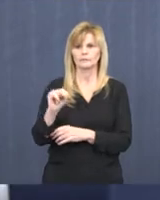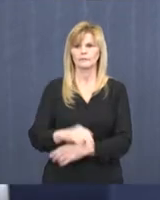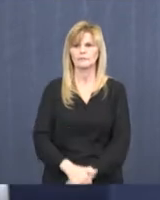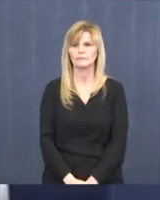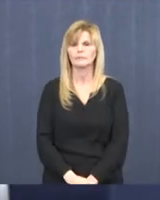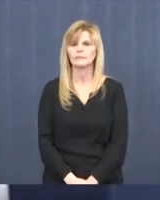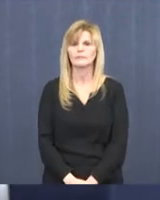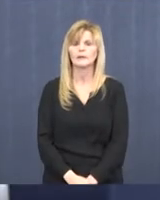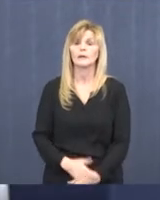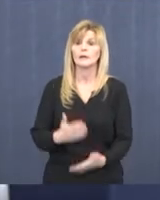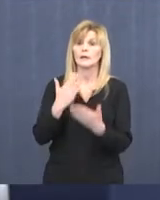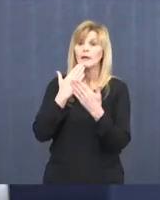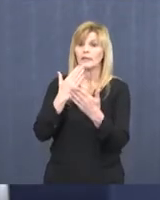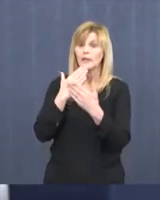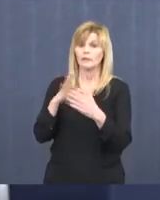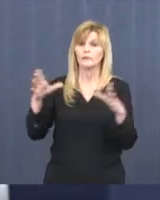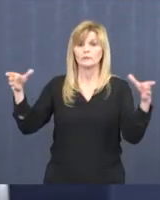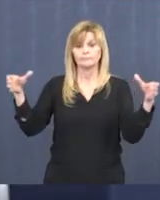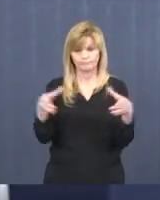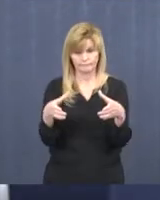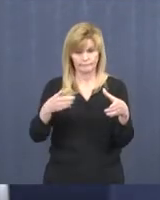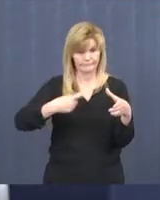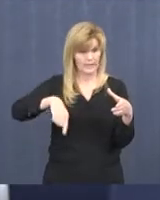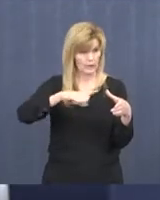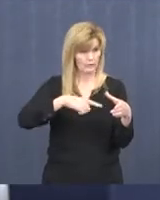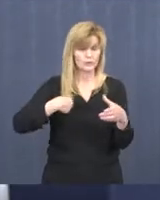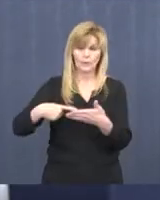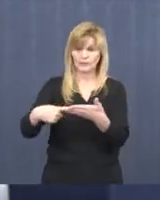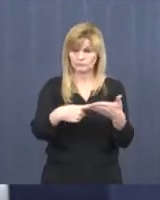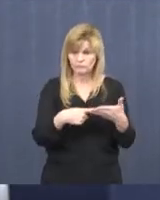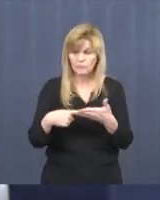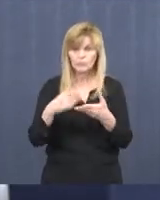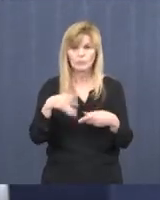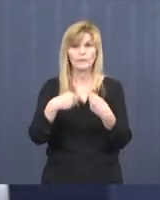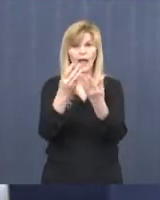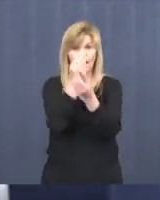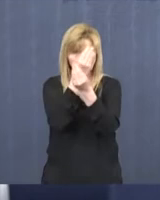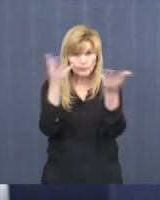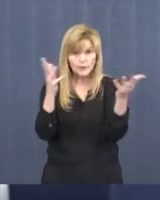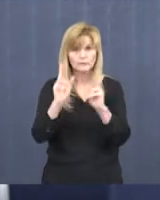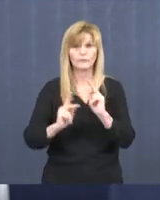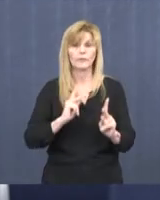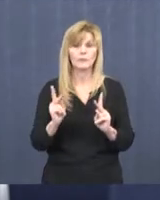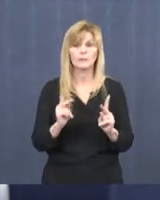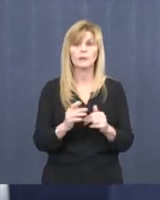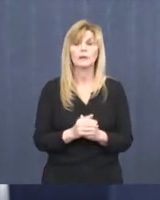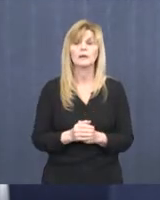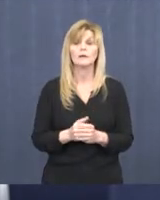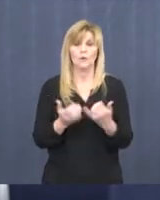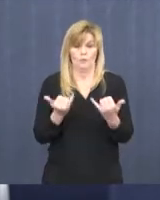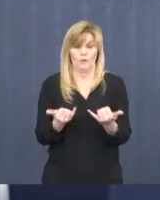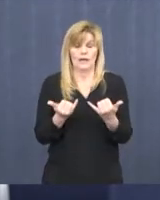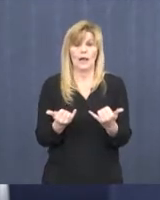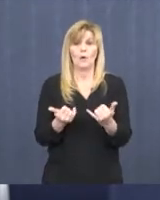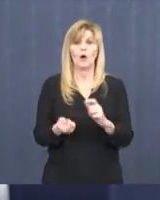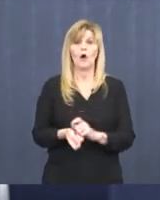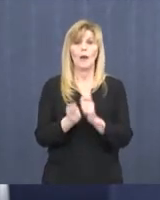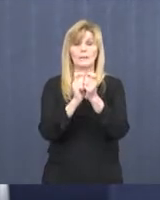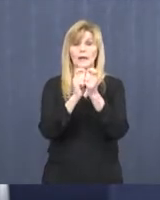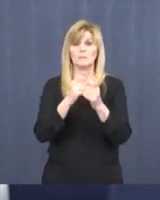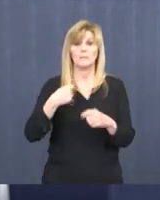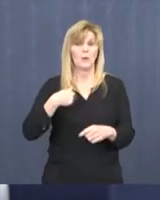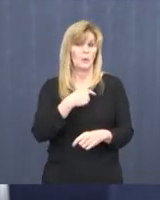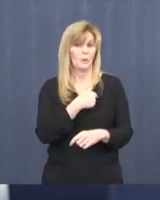Thank you very much for bringing us together and providing us a venue today. At this time, in an update, we're not experiencing